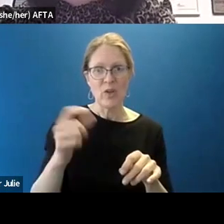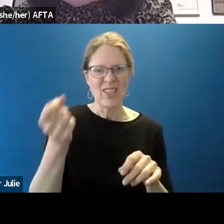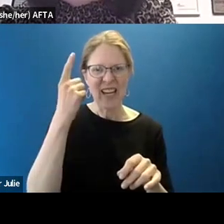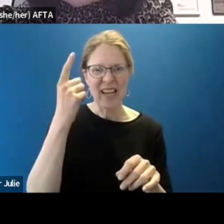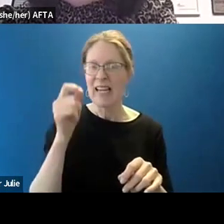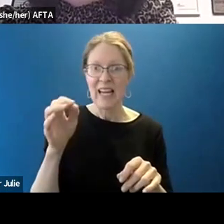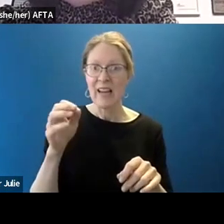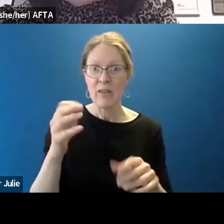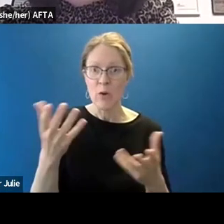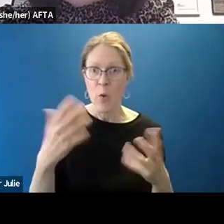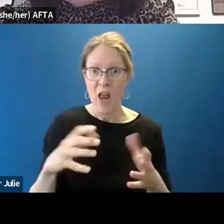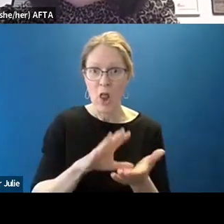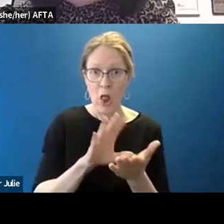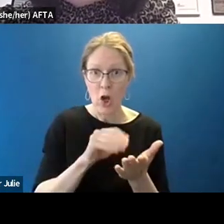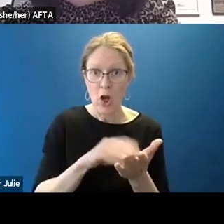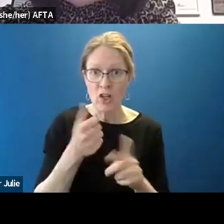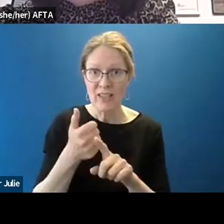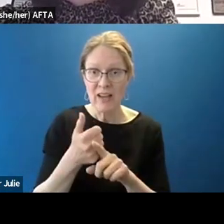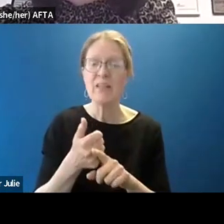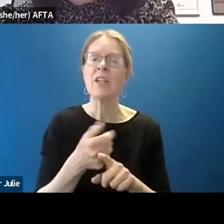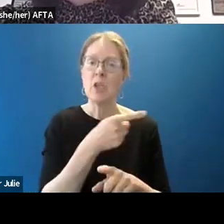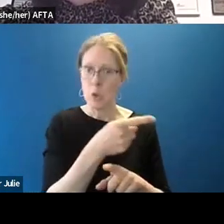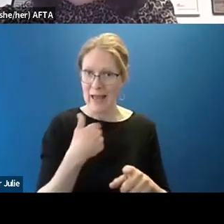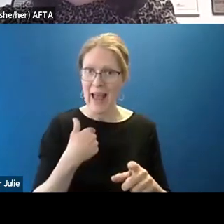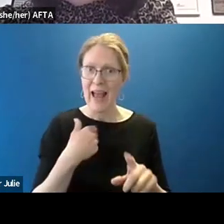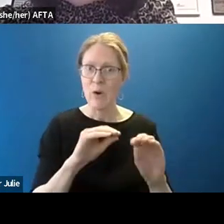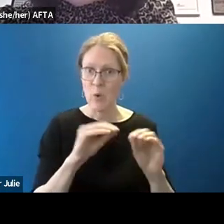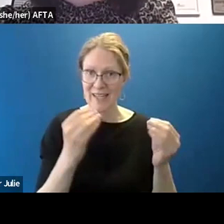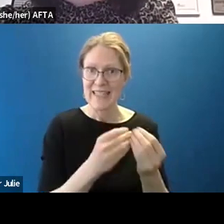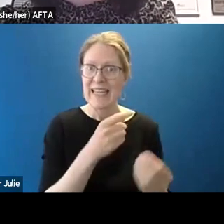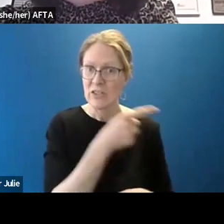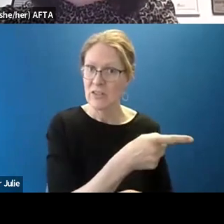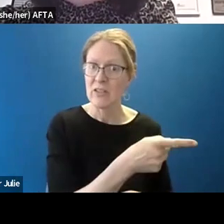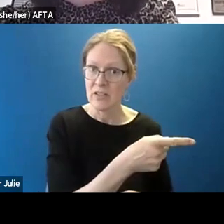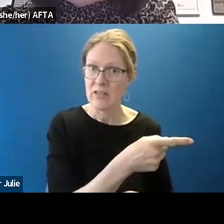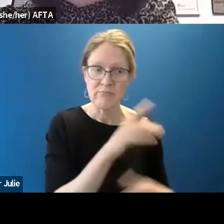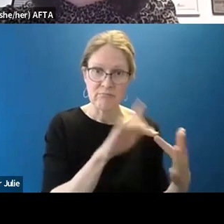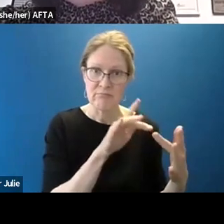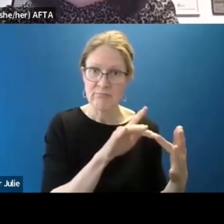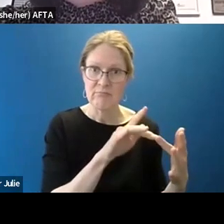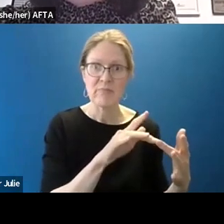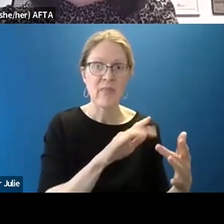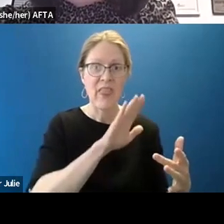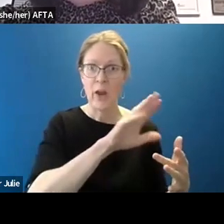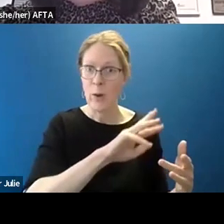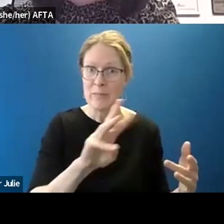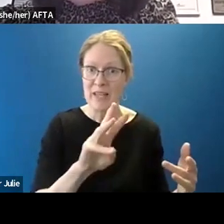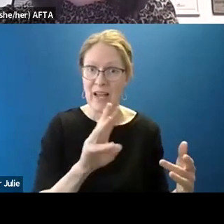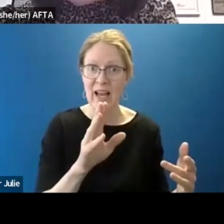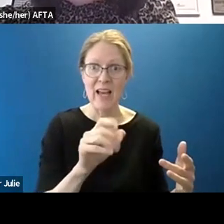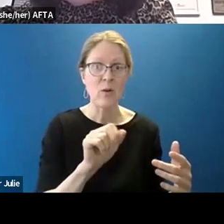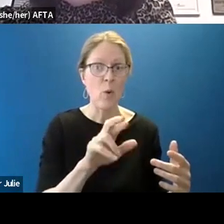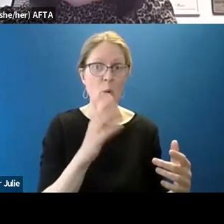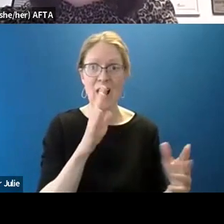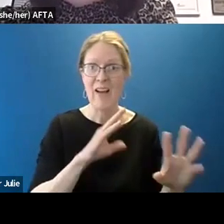you have a statewide advocacy organization and go to your statewide advocacy organization. It's either on their website or they do webinars,